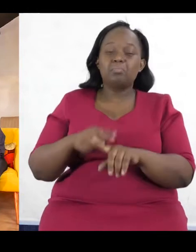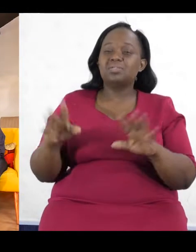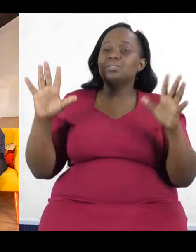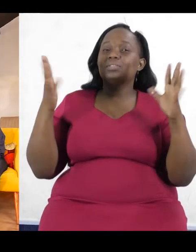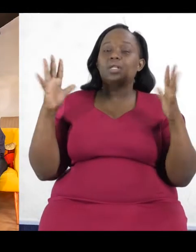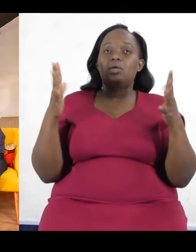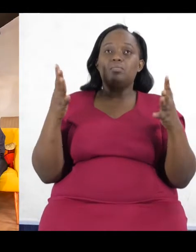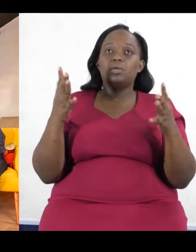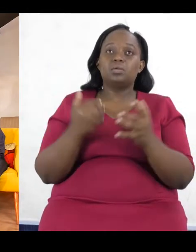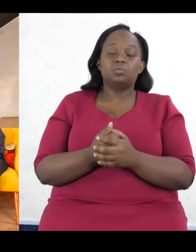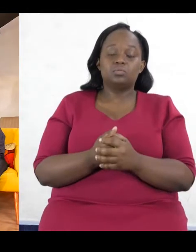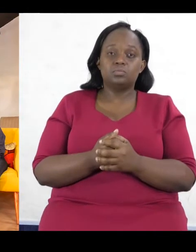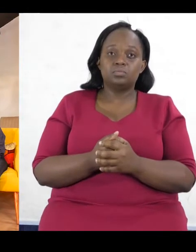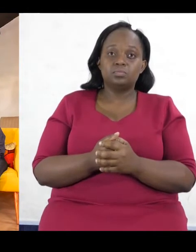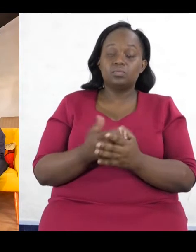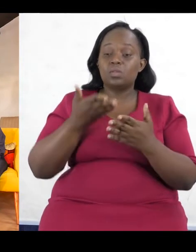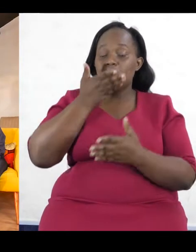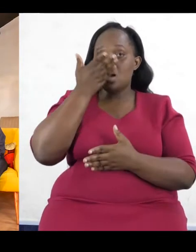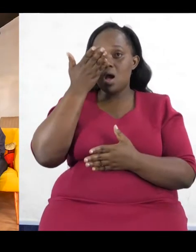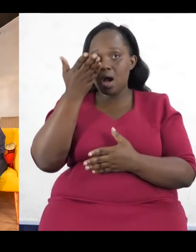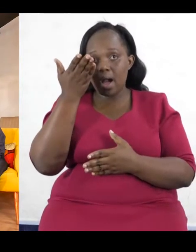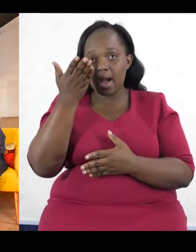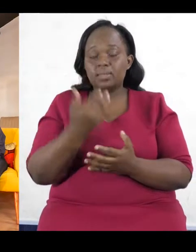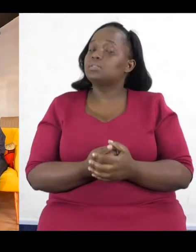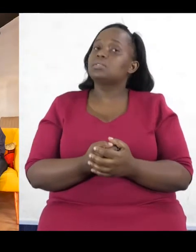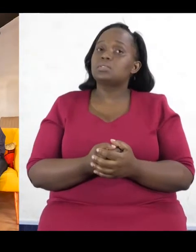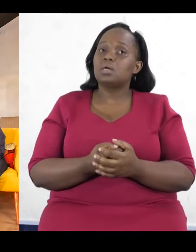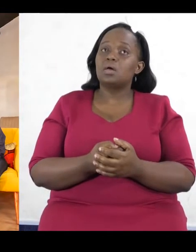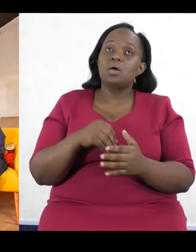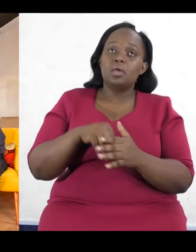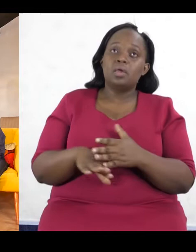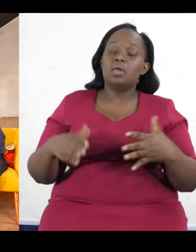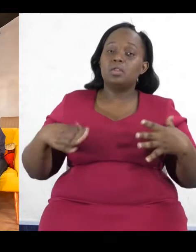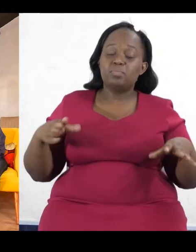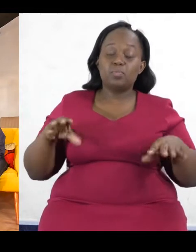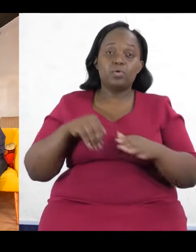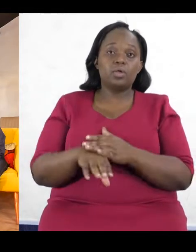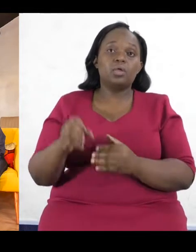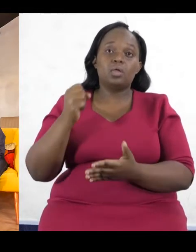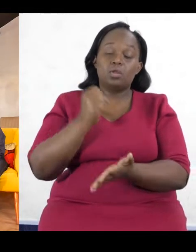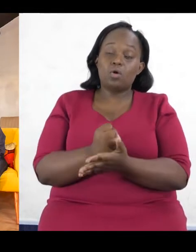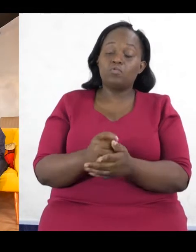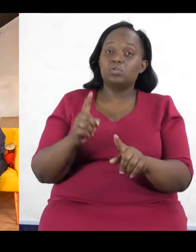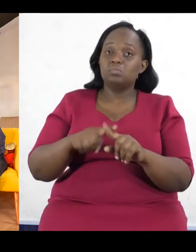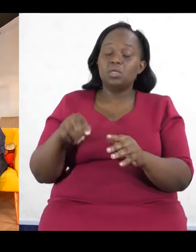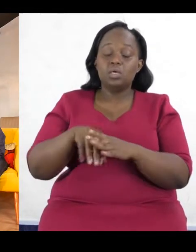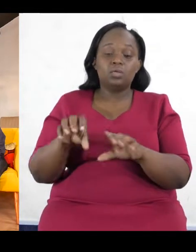different. And so the answer I think doesn't lie in the people that are in office. It lies in the society that elects them.